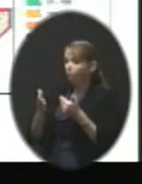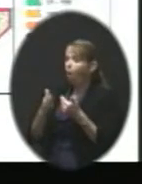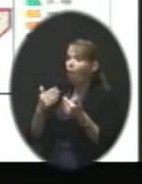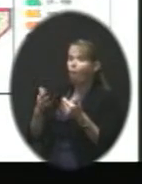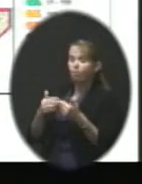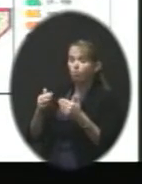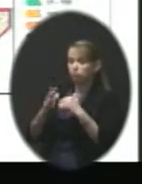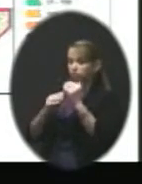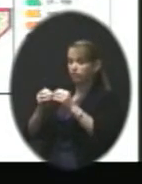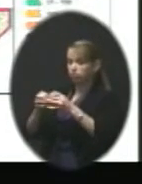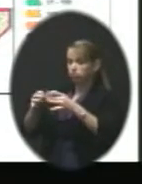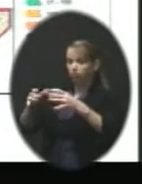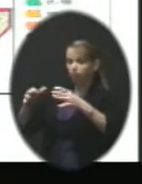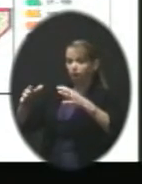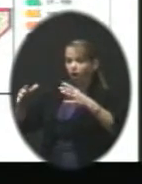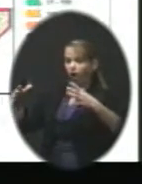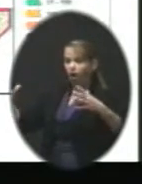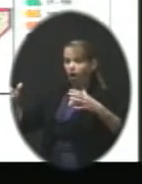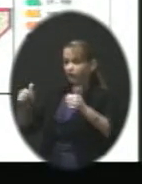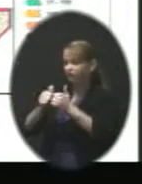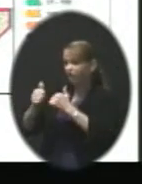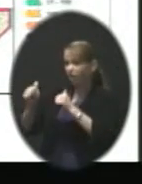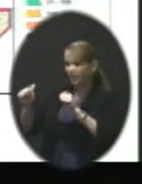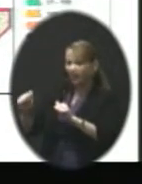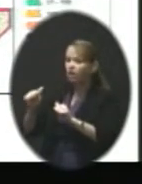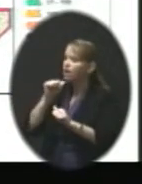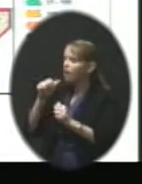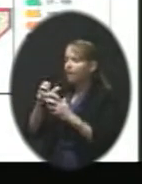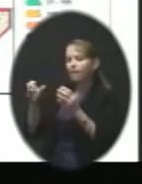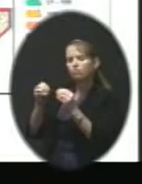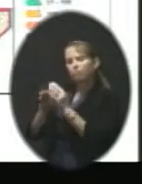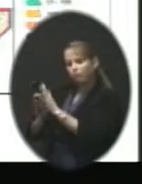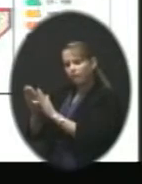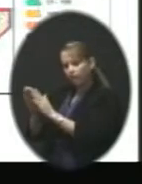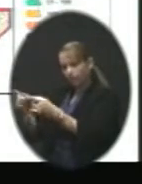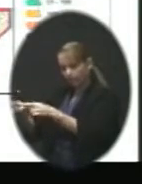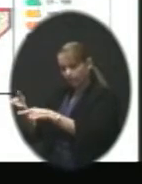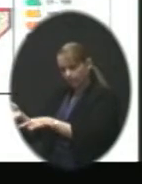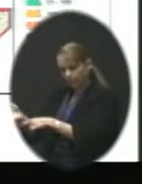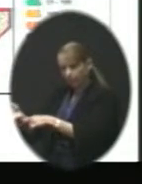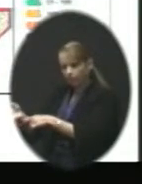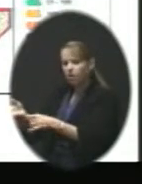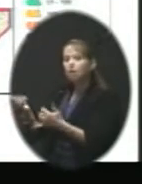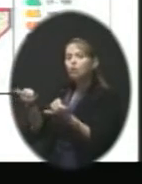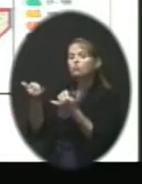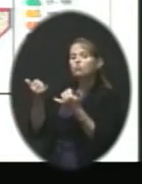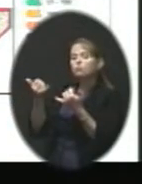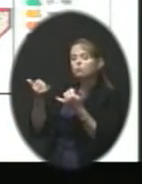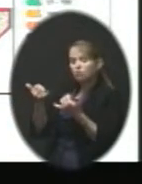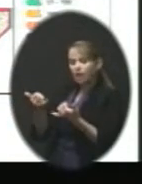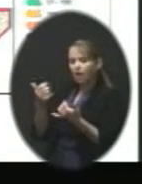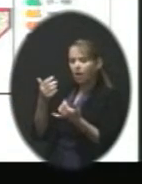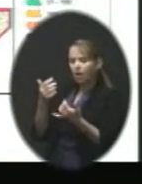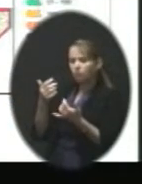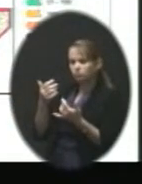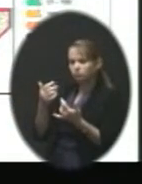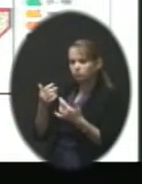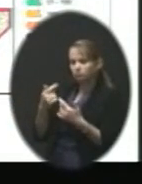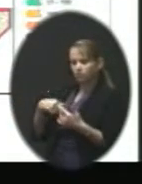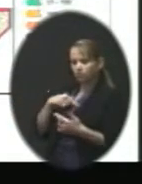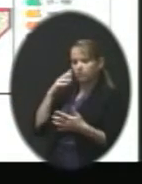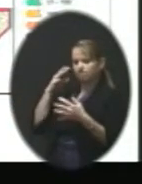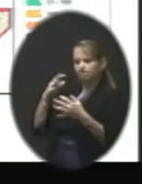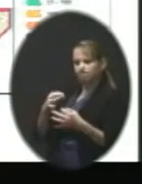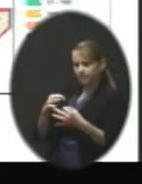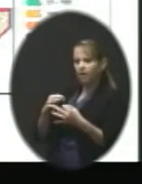There's not much more development that's going to happen there. So now as we make a decision and get them to a comfortable enrollment